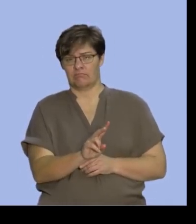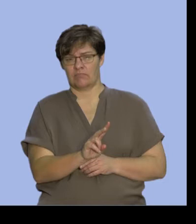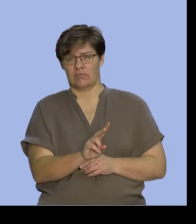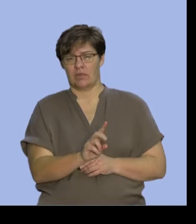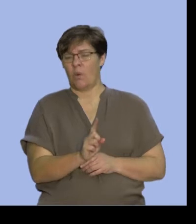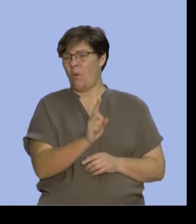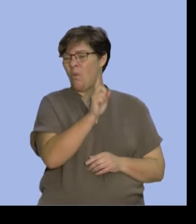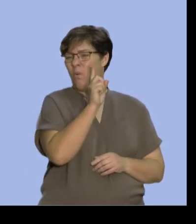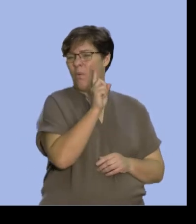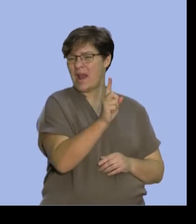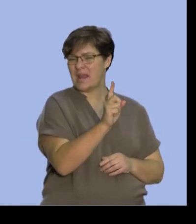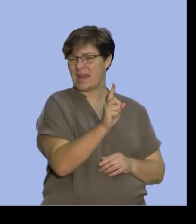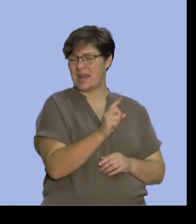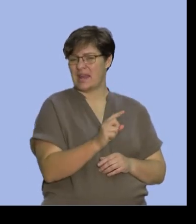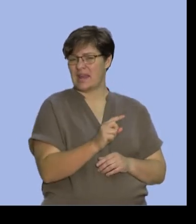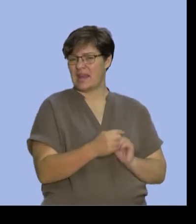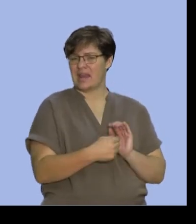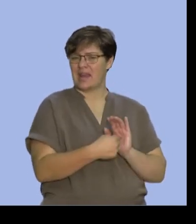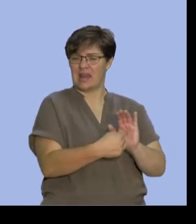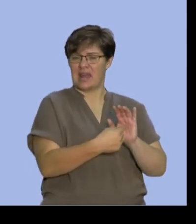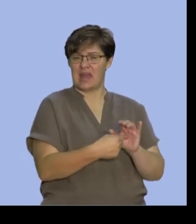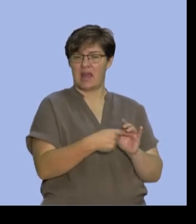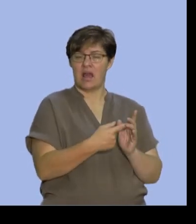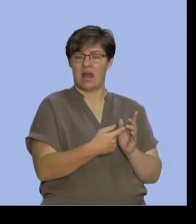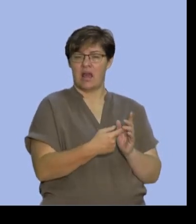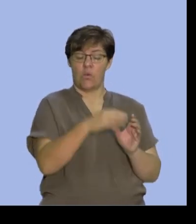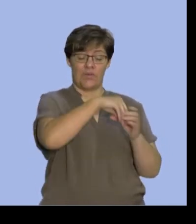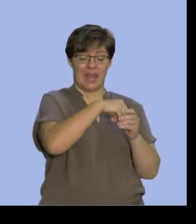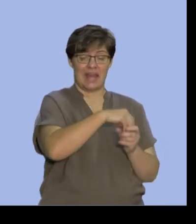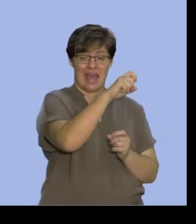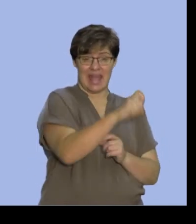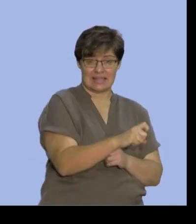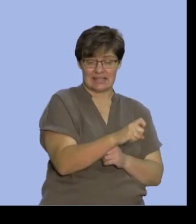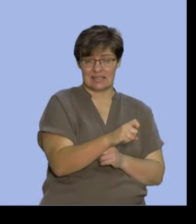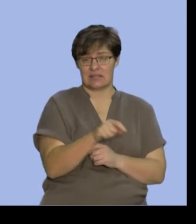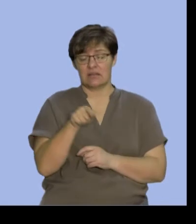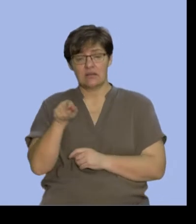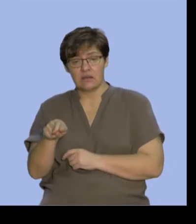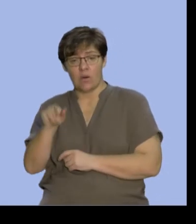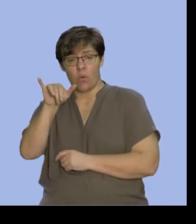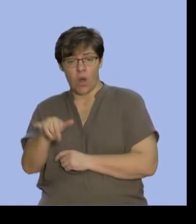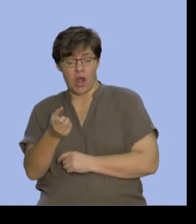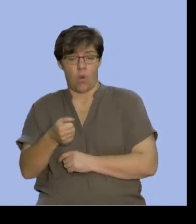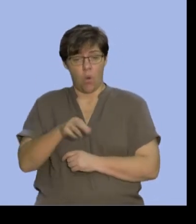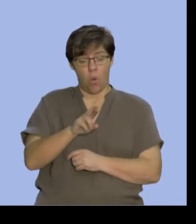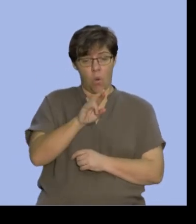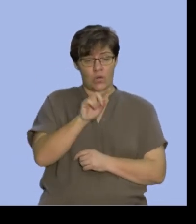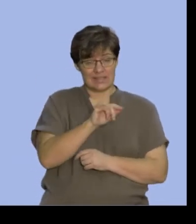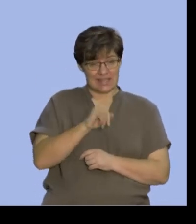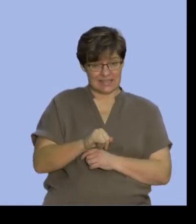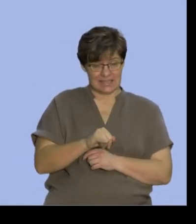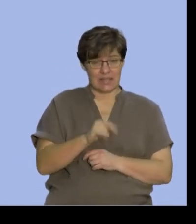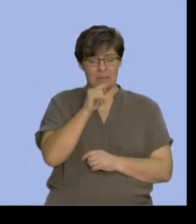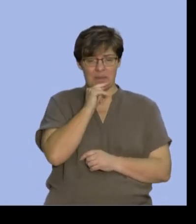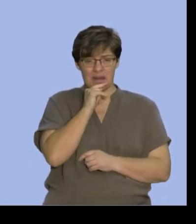one element in X or Y or Z, it will be that whole